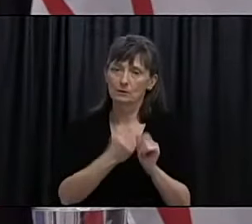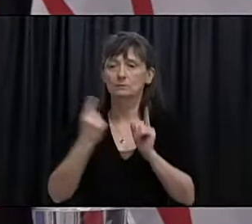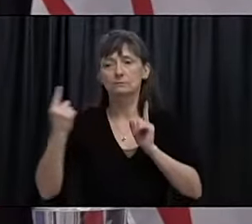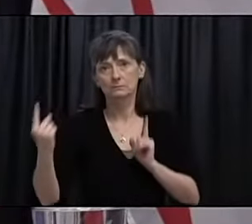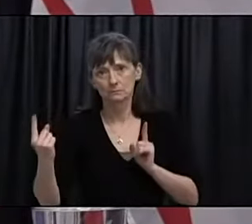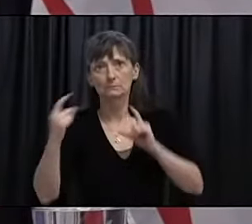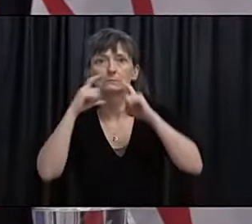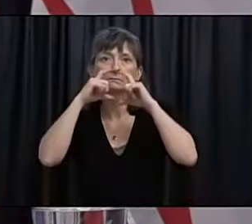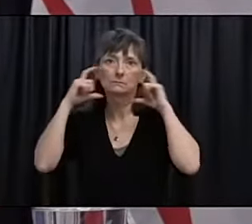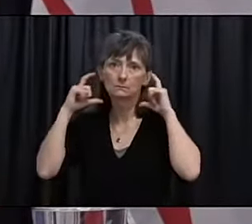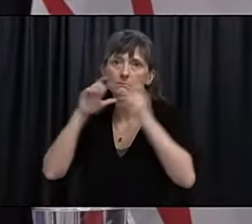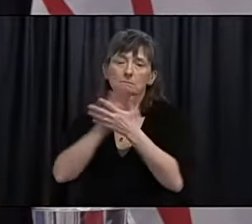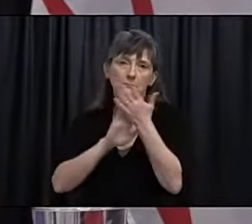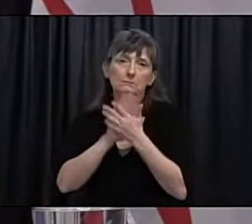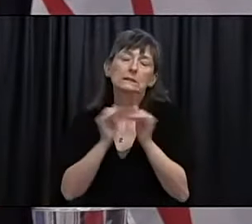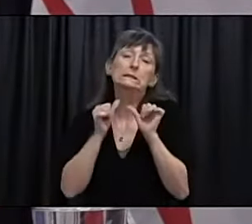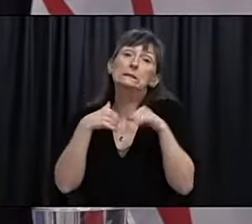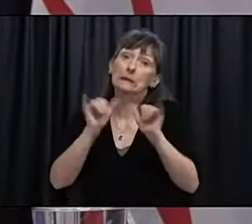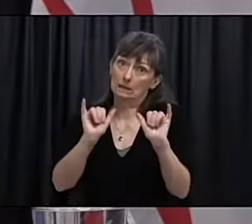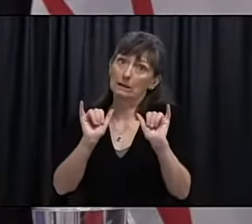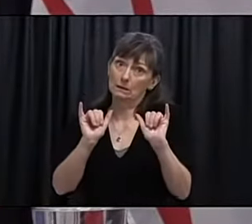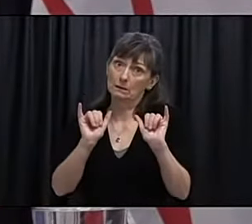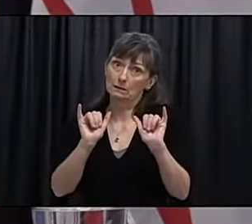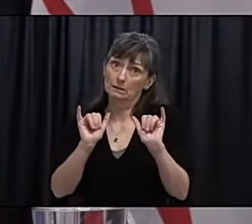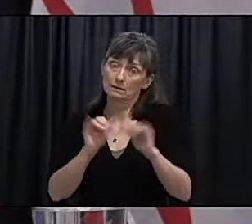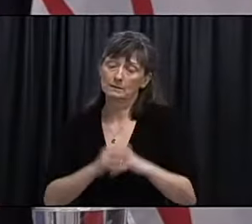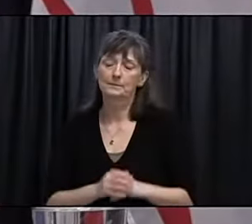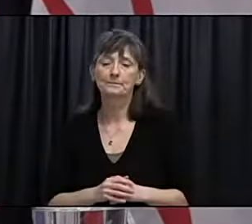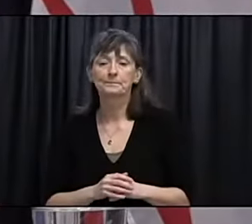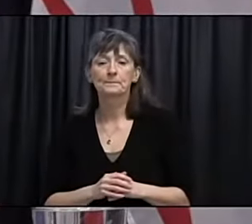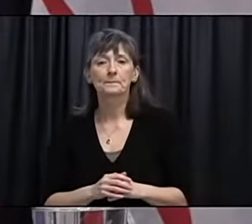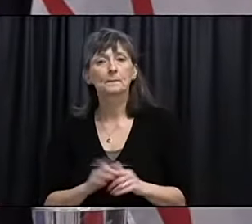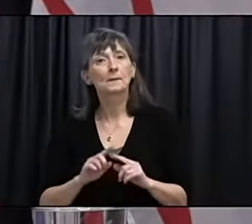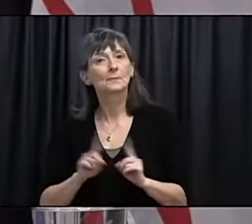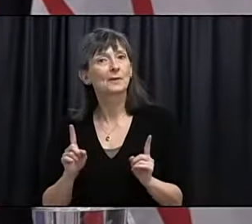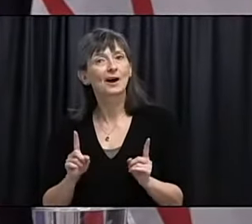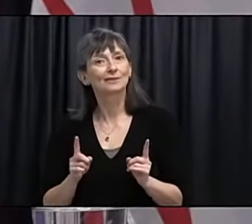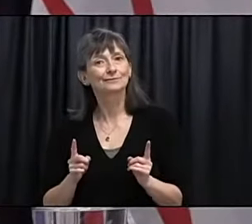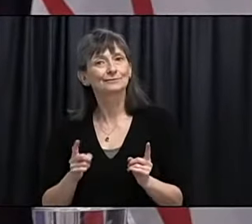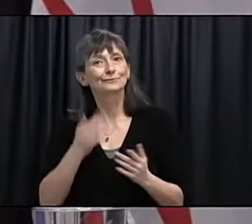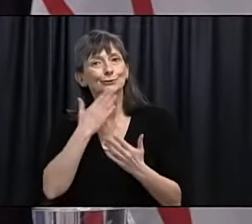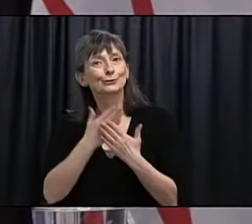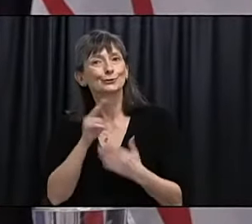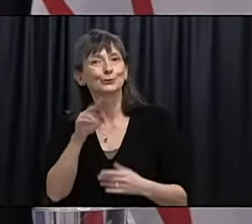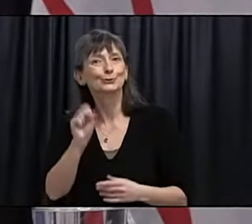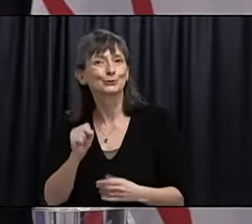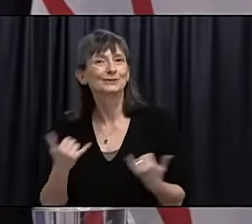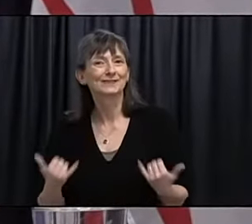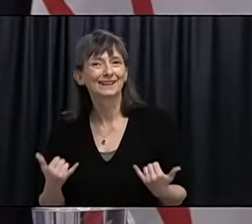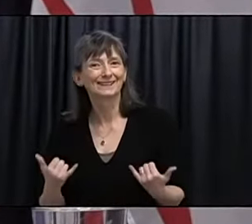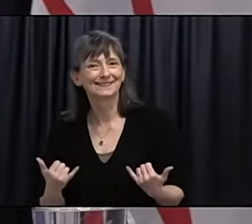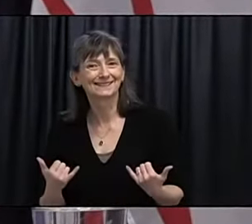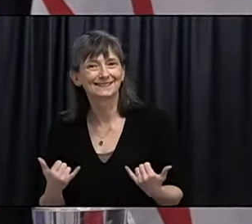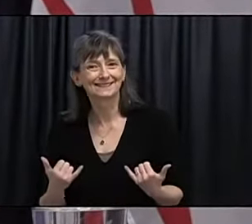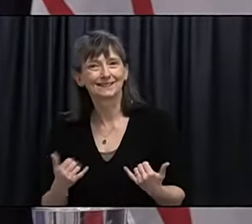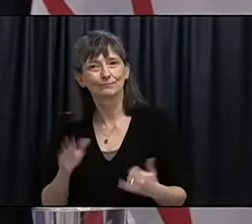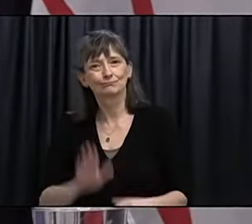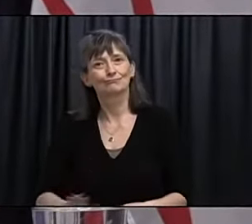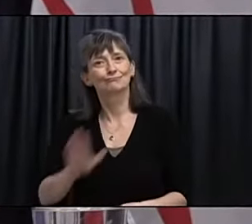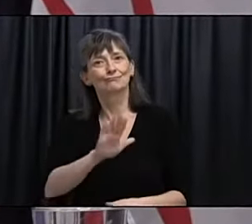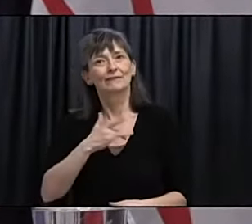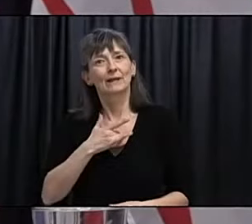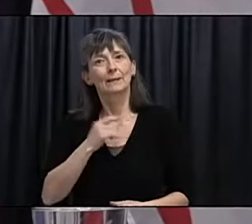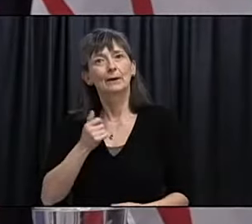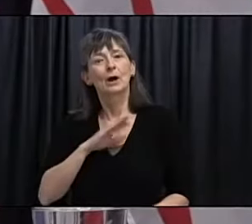distancing till further instructed. But again this is a good news day and everyone in our province should